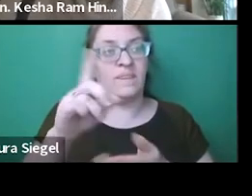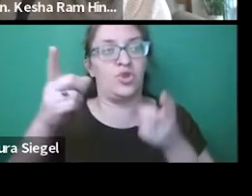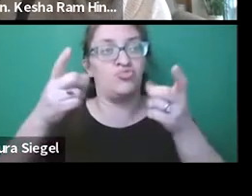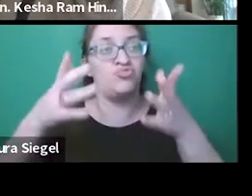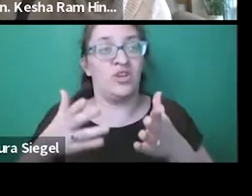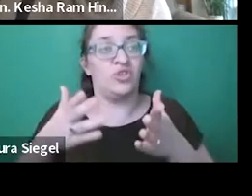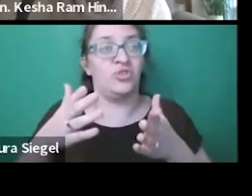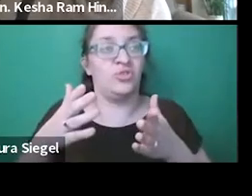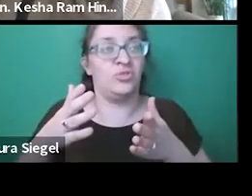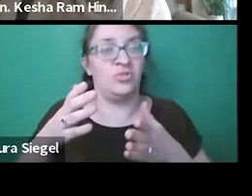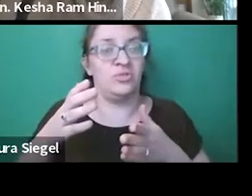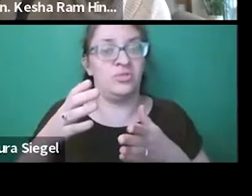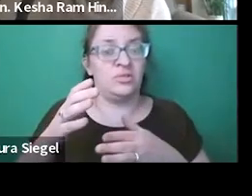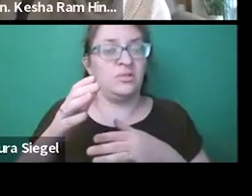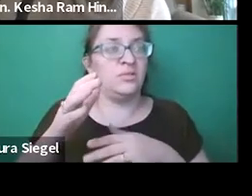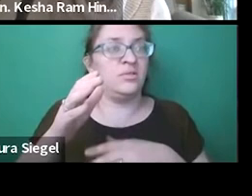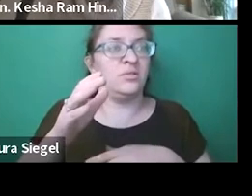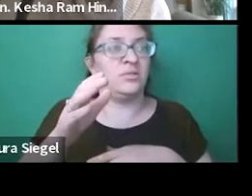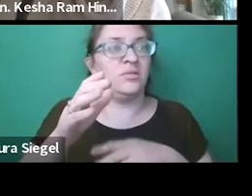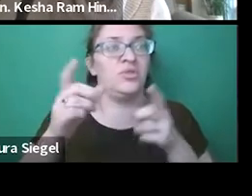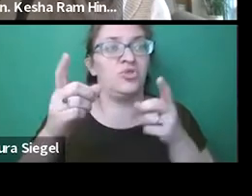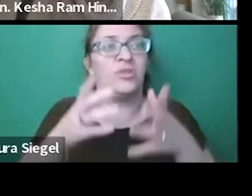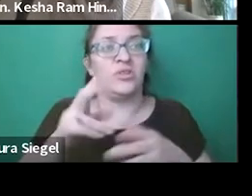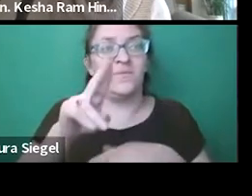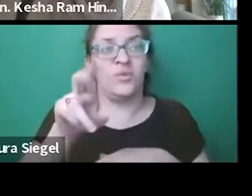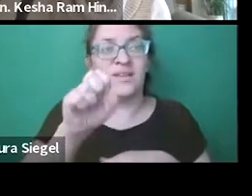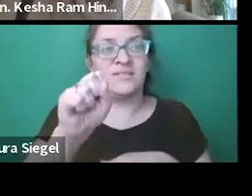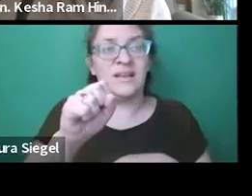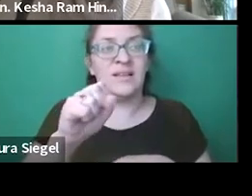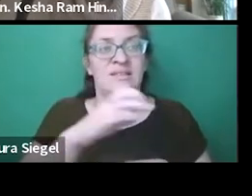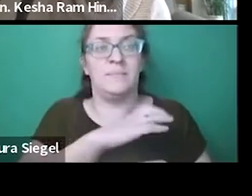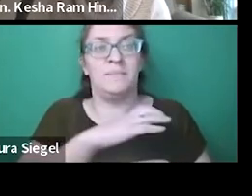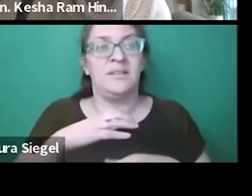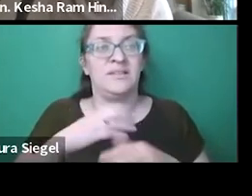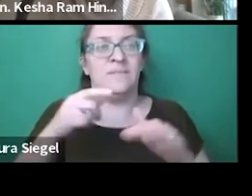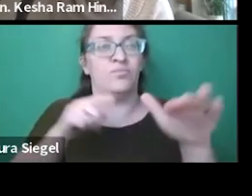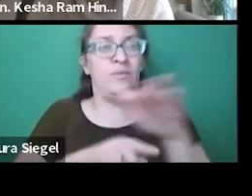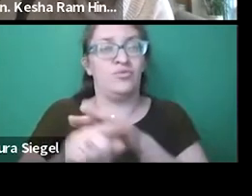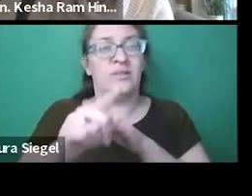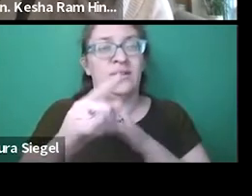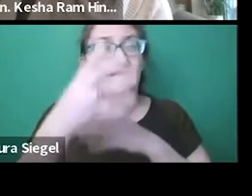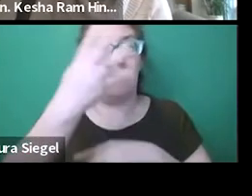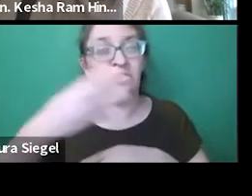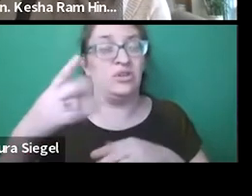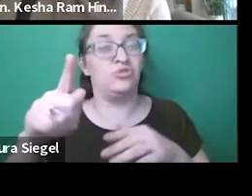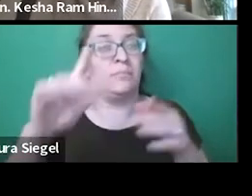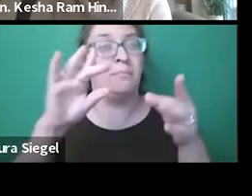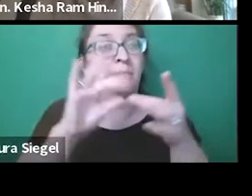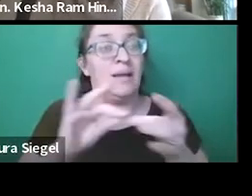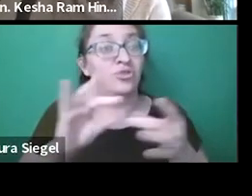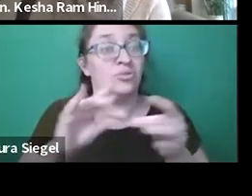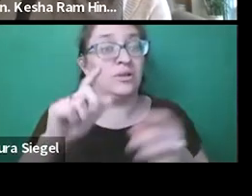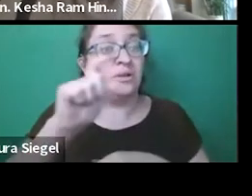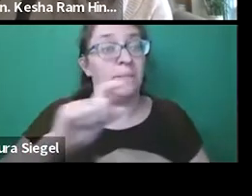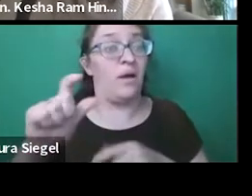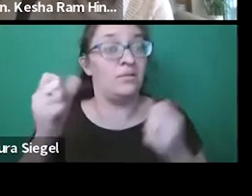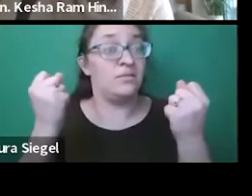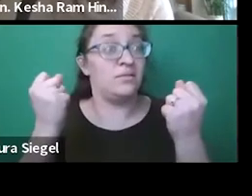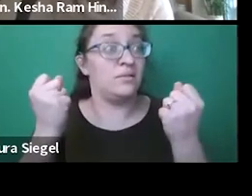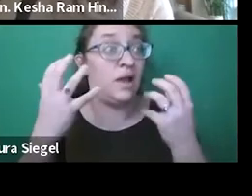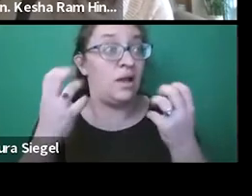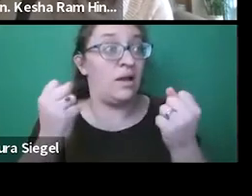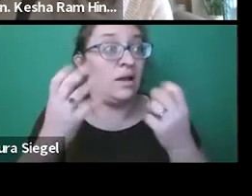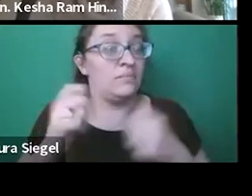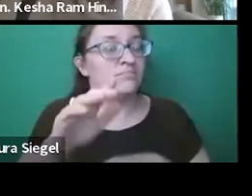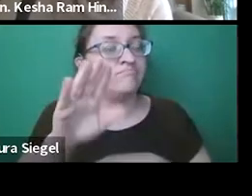Amelia Murda Zanavonik, the director of USCRI, mentioned Nepali Sign Language.